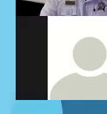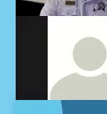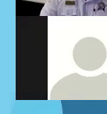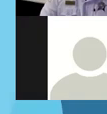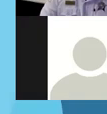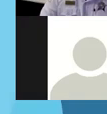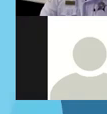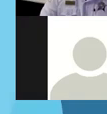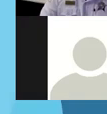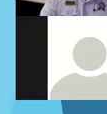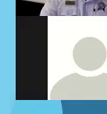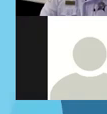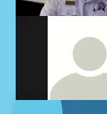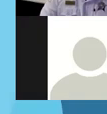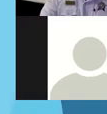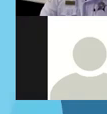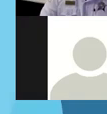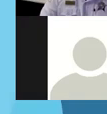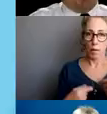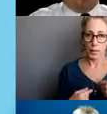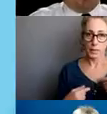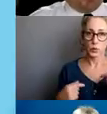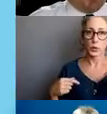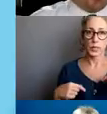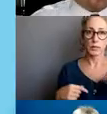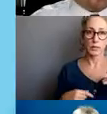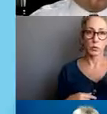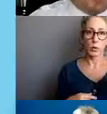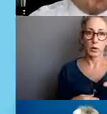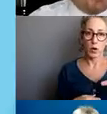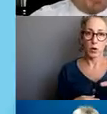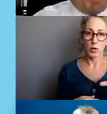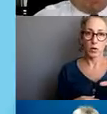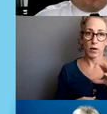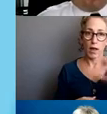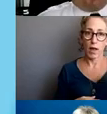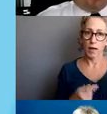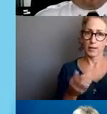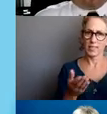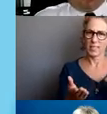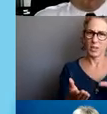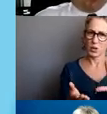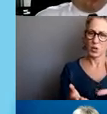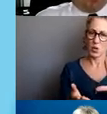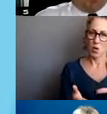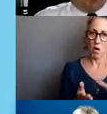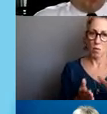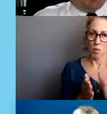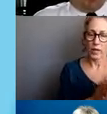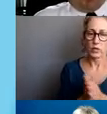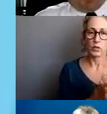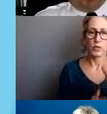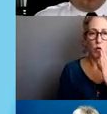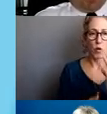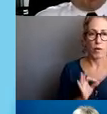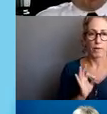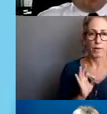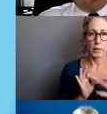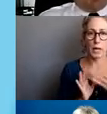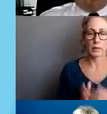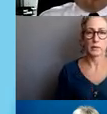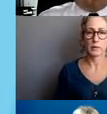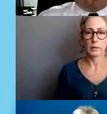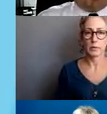I'd like to thank everybody for attending this webinar tonight and for your interest in providing feedback to these policies. We recognize